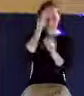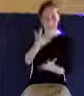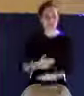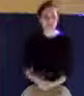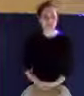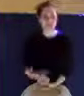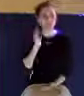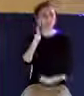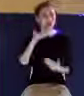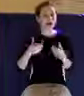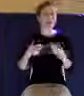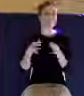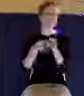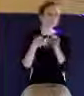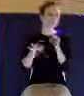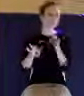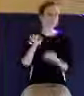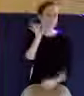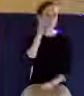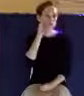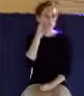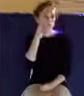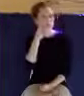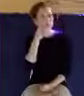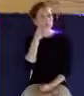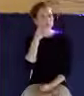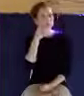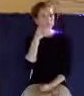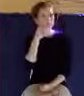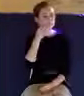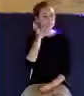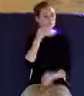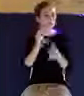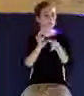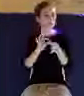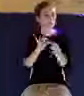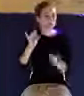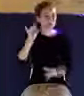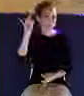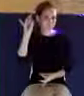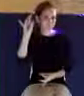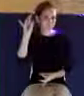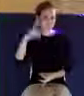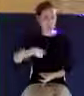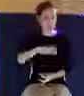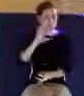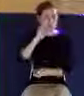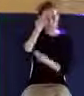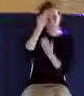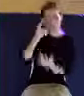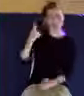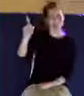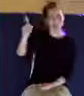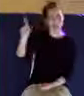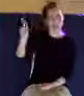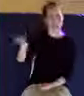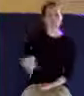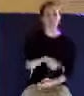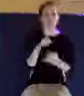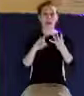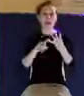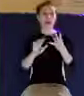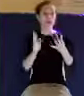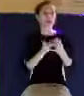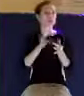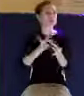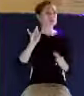fruit in our life that we will obey Christ. And then there's what I call our spiritual freedom. Look